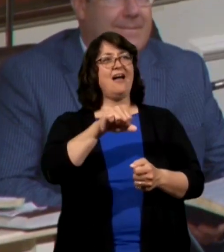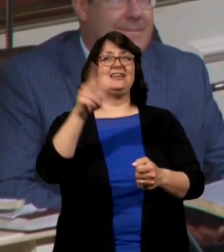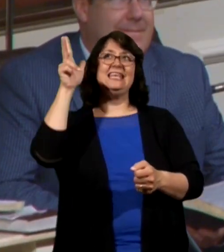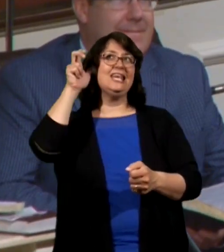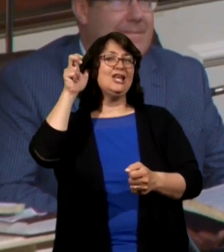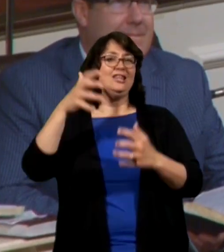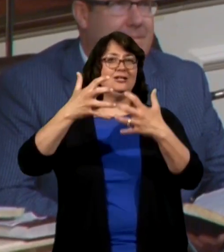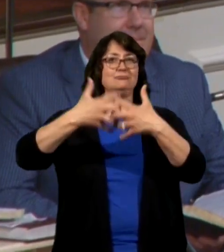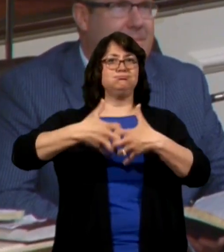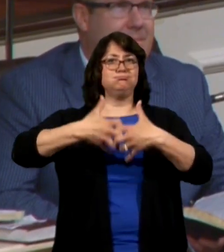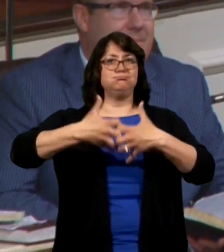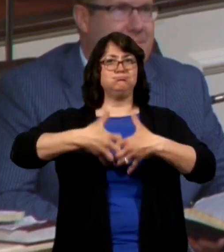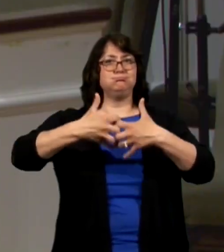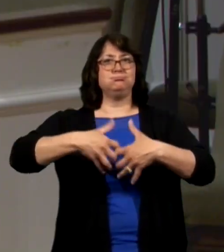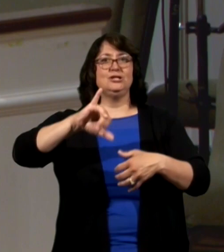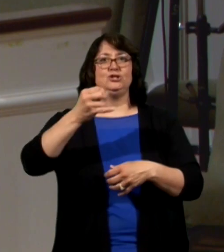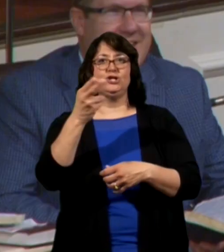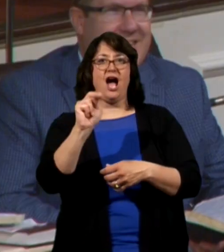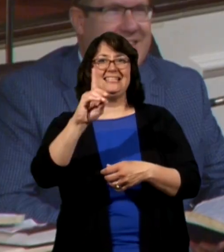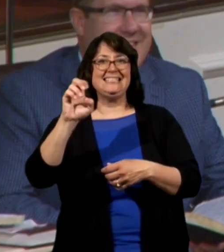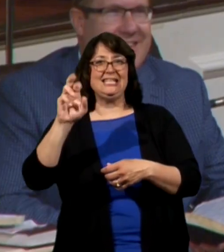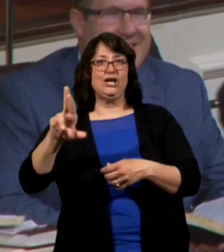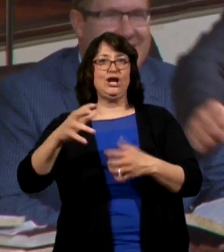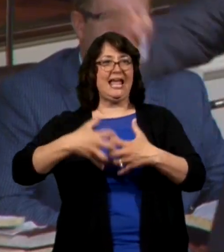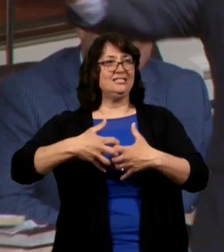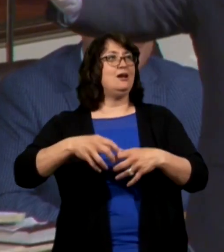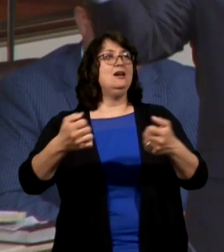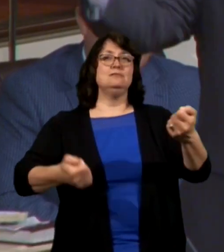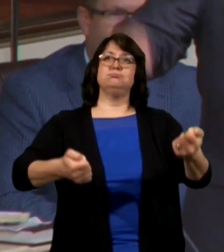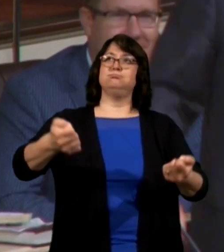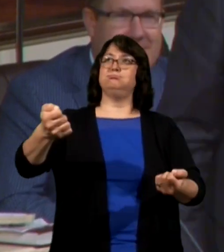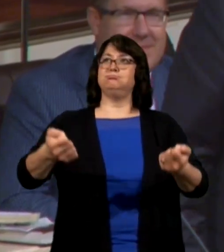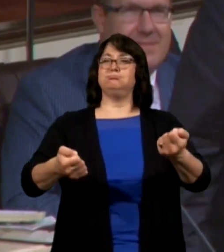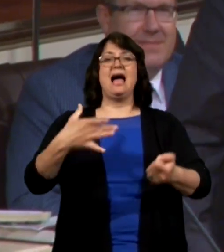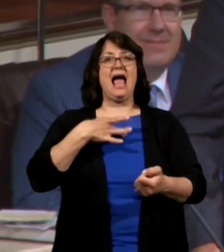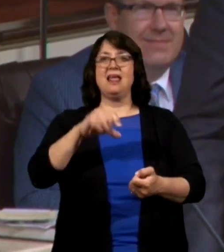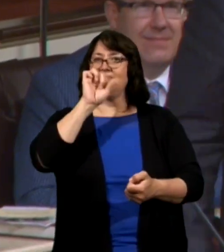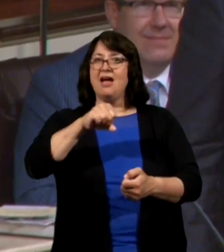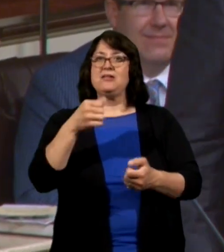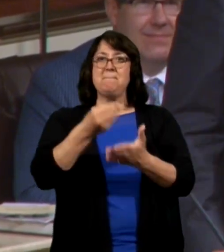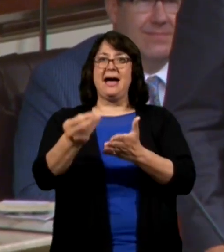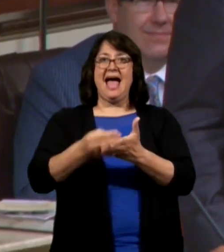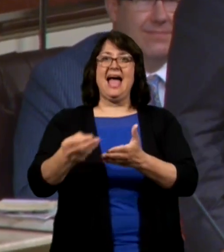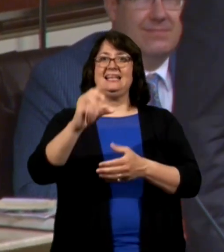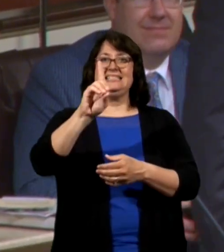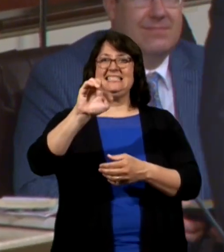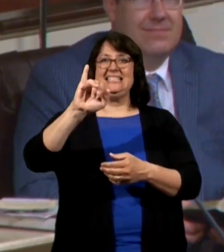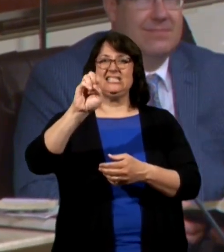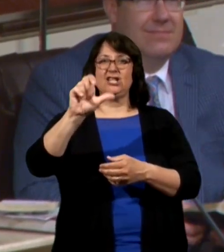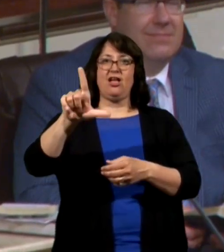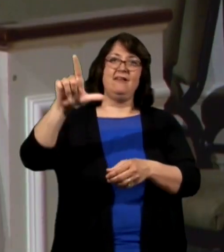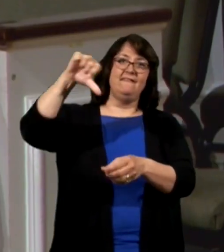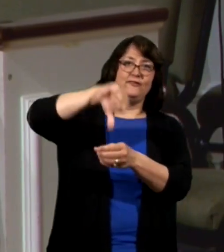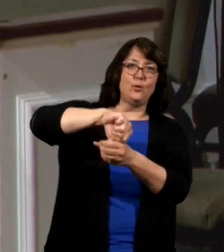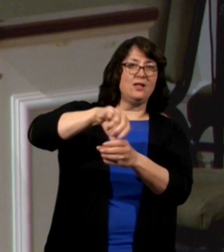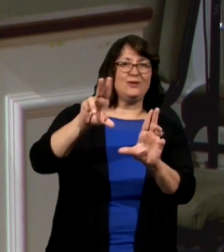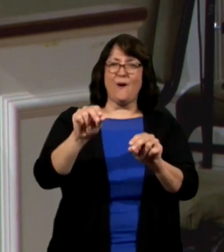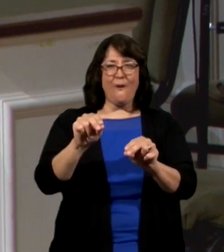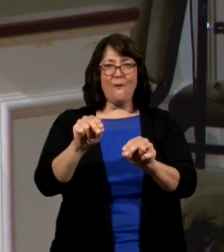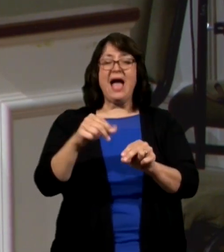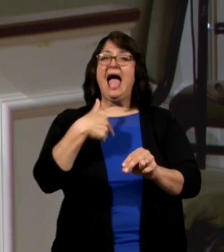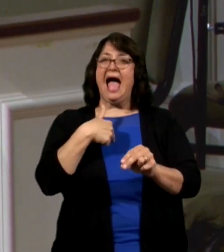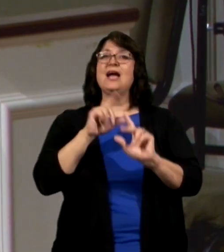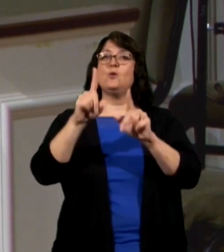to hear the roar of the John Deere engine or I love to buy diesel fuel. I go out there